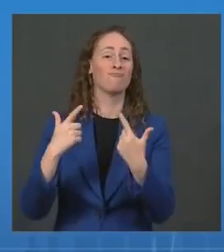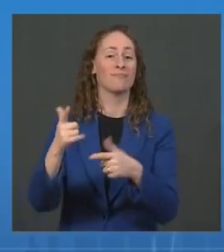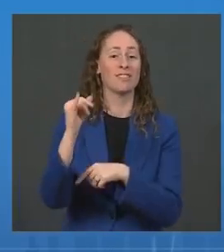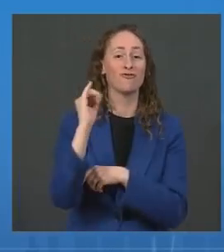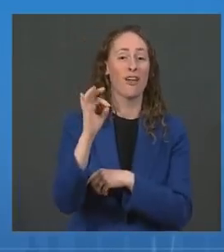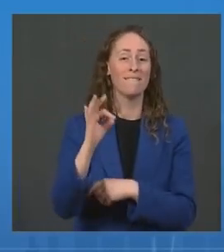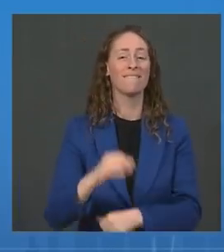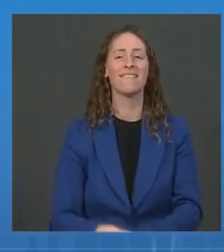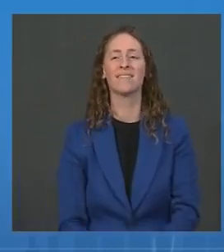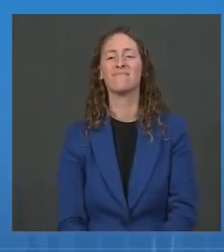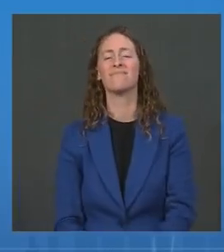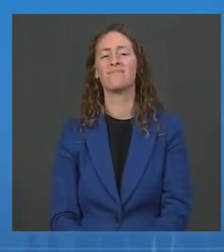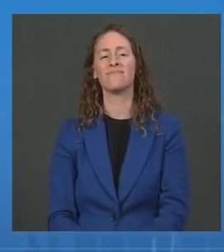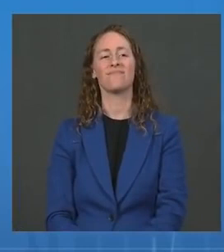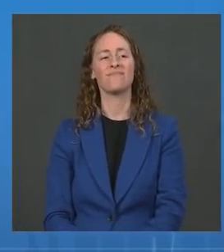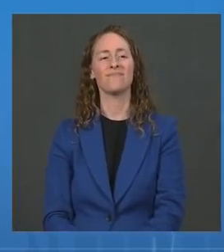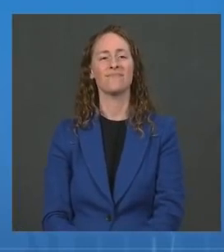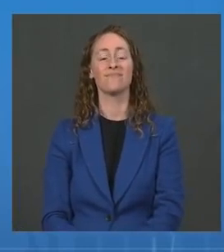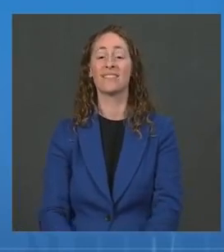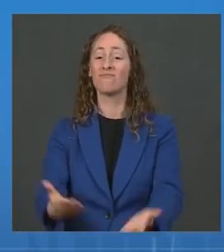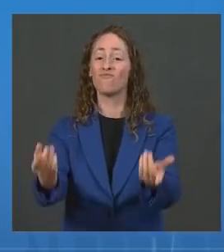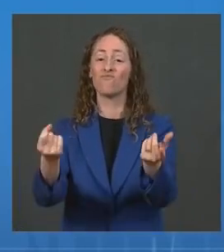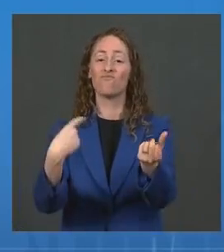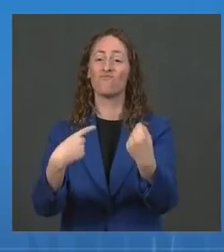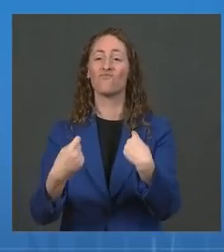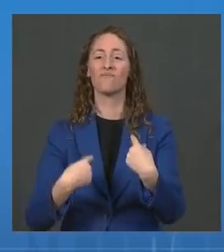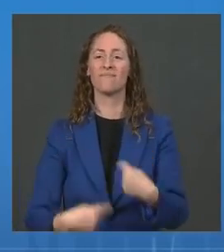Well, thank you, doctors. Let's open it up for a few questions.